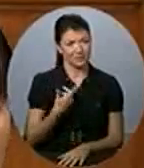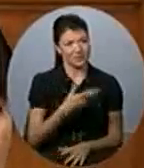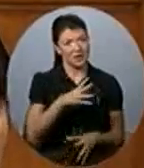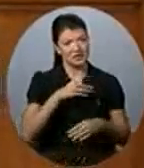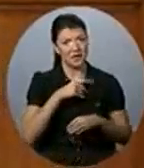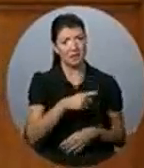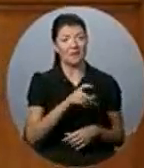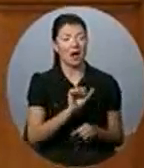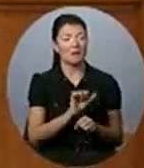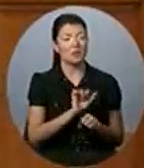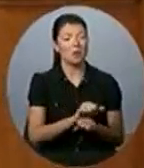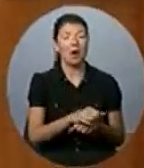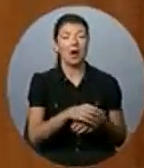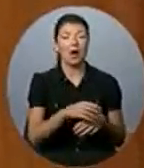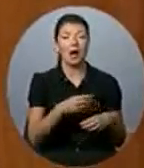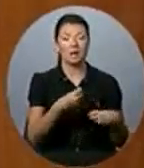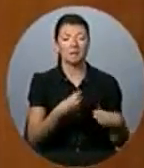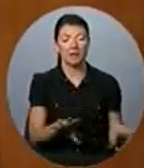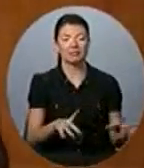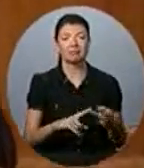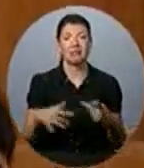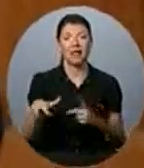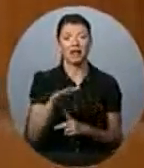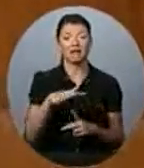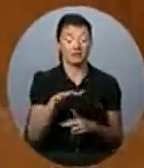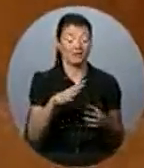jobs and our environment? Mr.